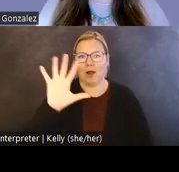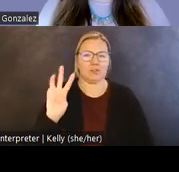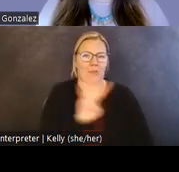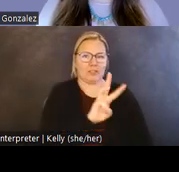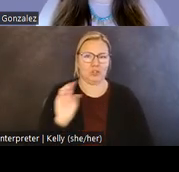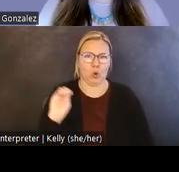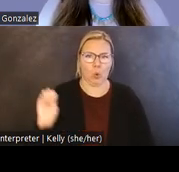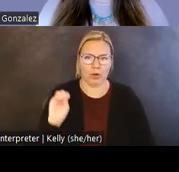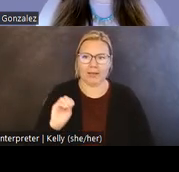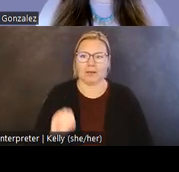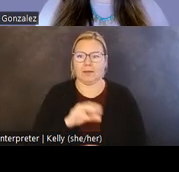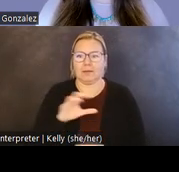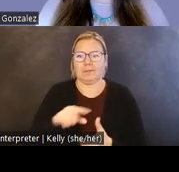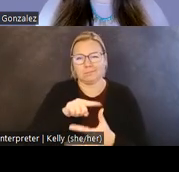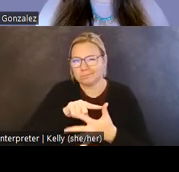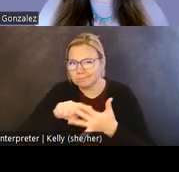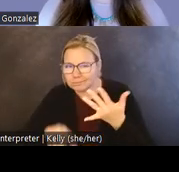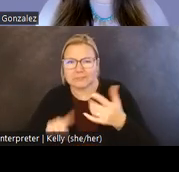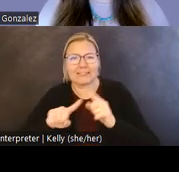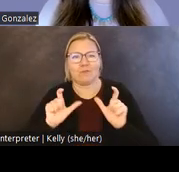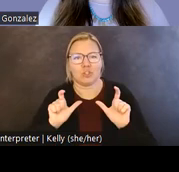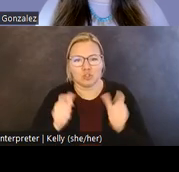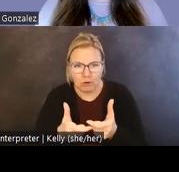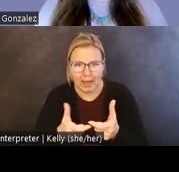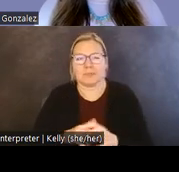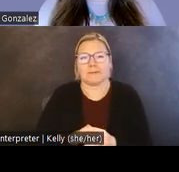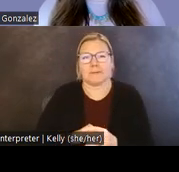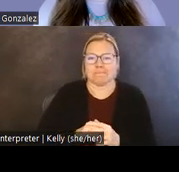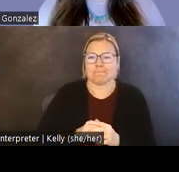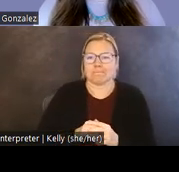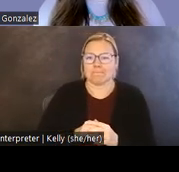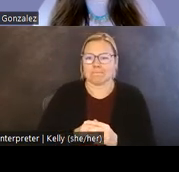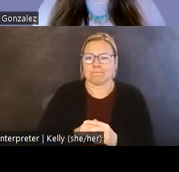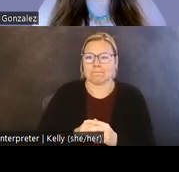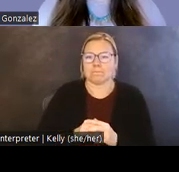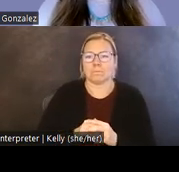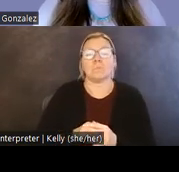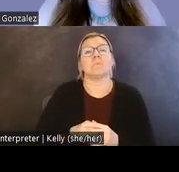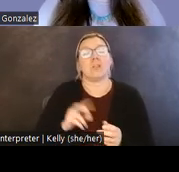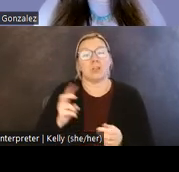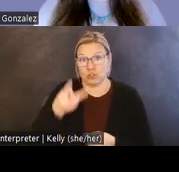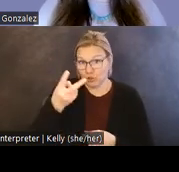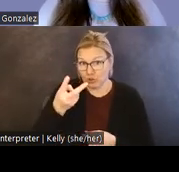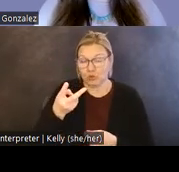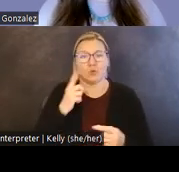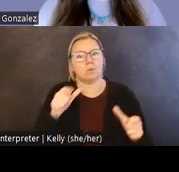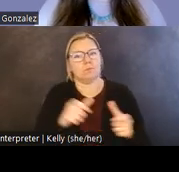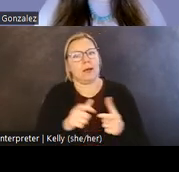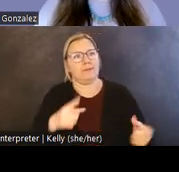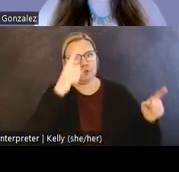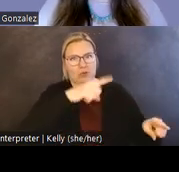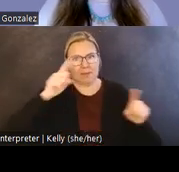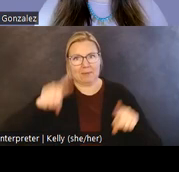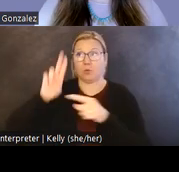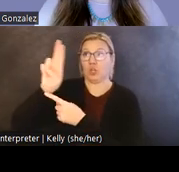including Umpqua, Malala, Rogue River, Kalapuya, and Chasta peoples. Following two rounds of treaty making with the US